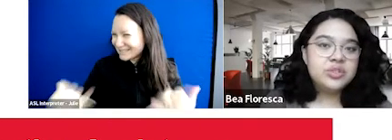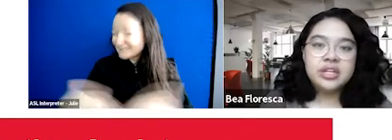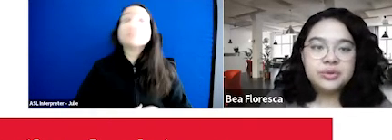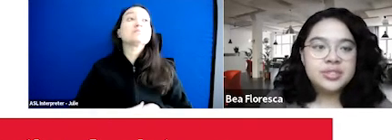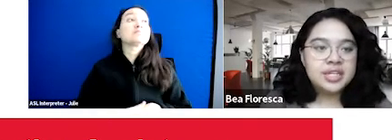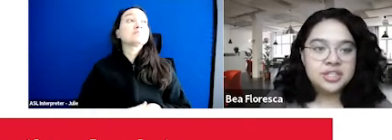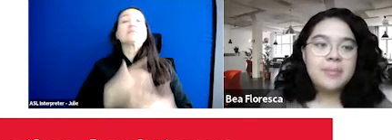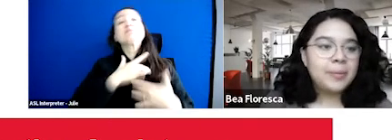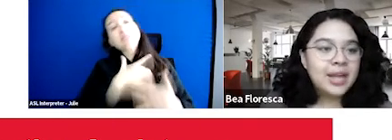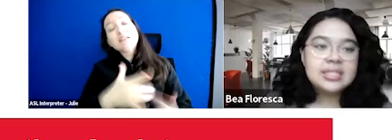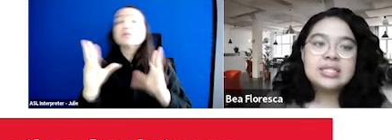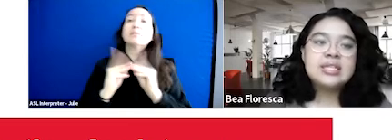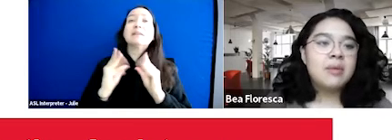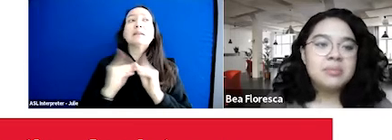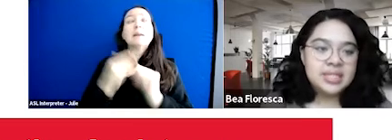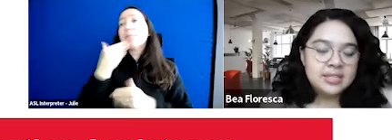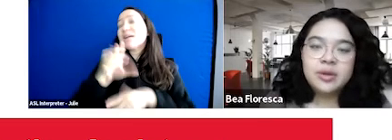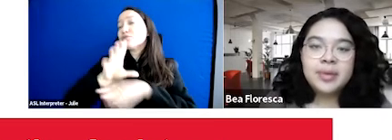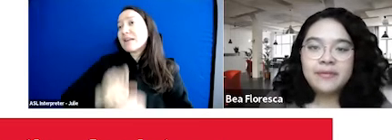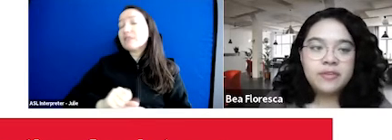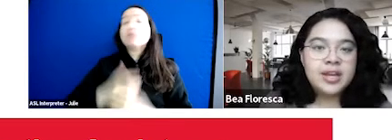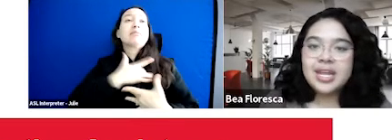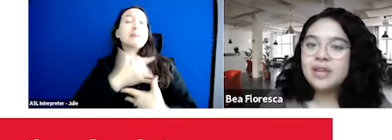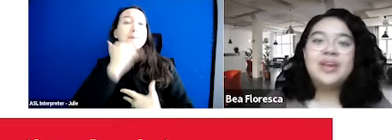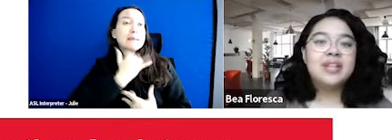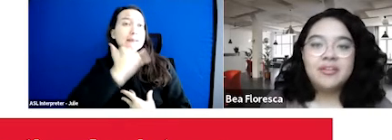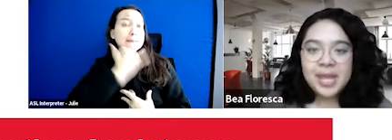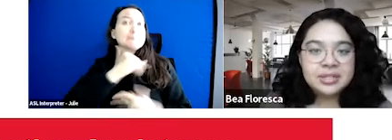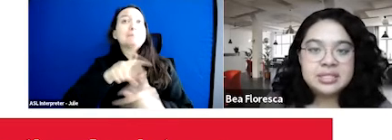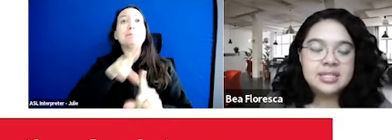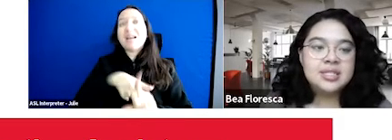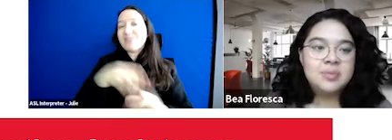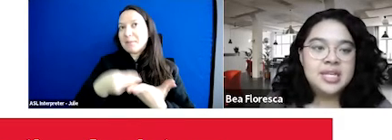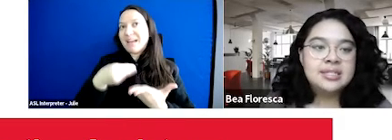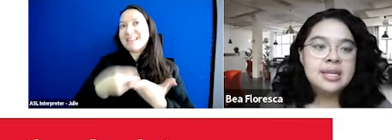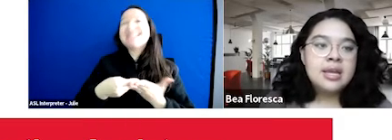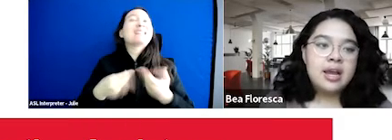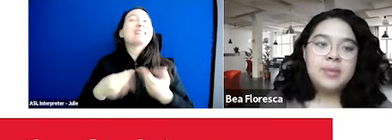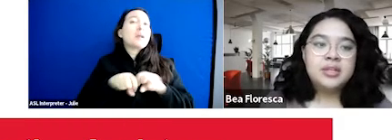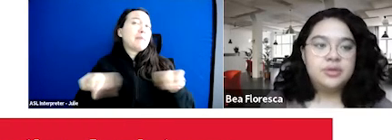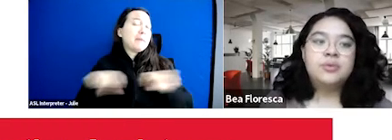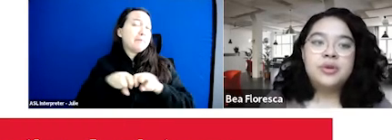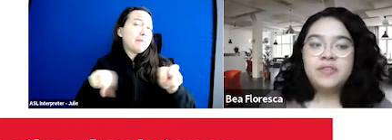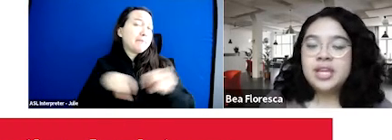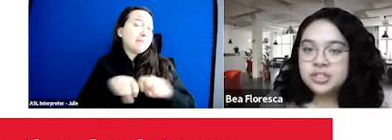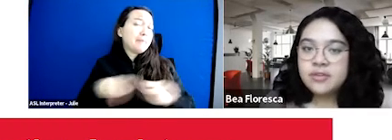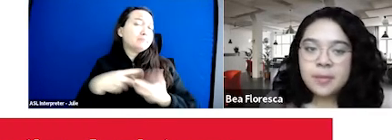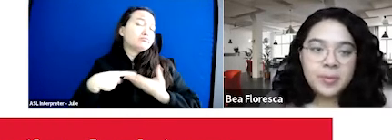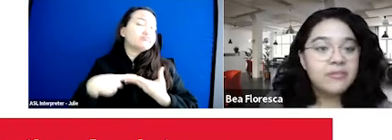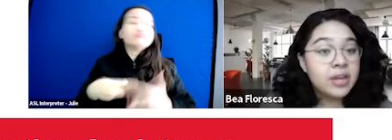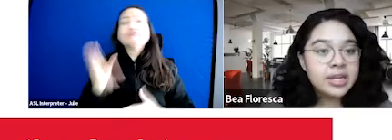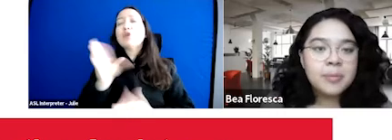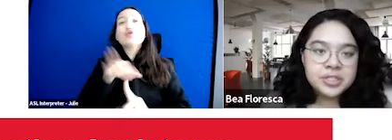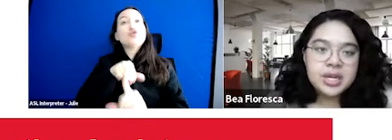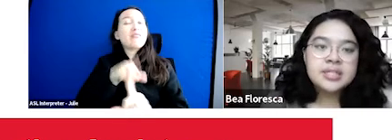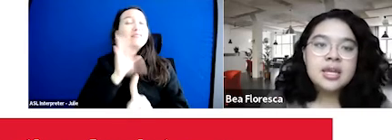these usually include sessions on back practices, common mistakes when applying for funding. We have a lot of panels in this space and also notifications of